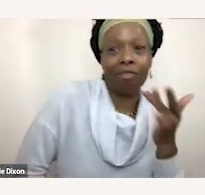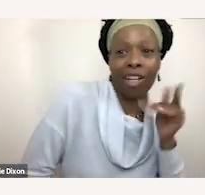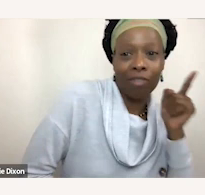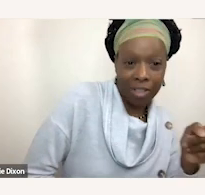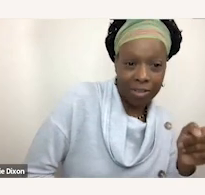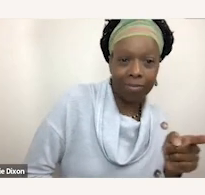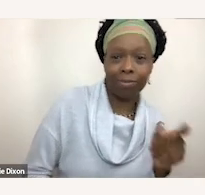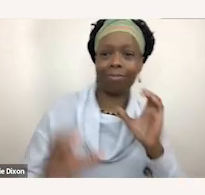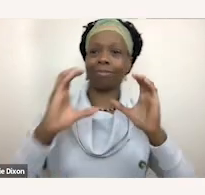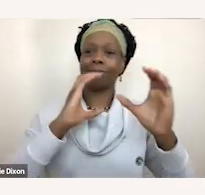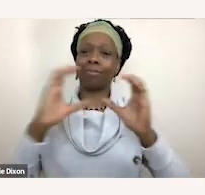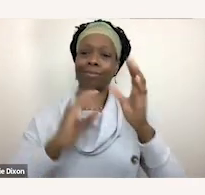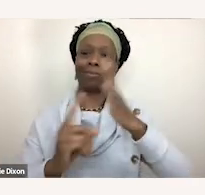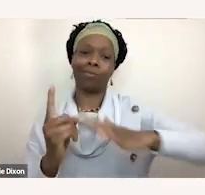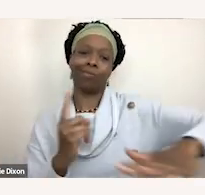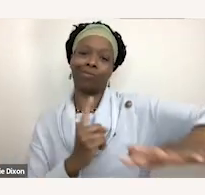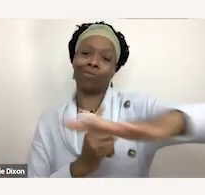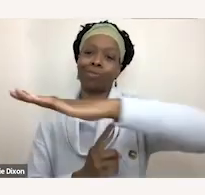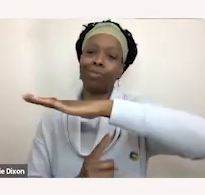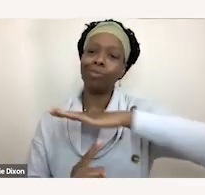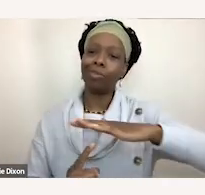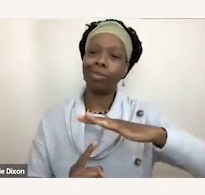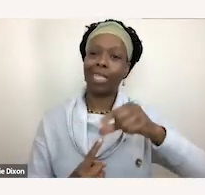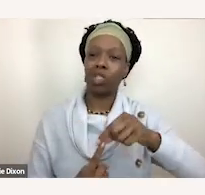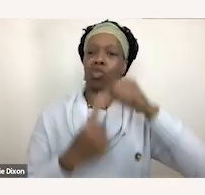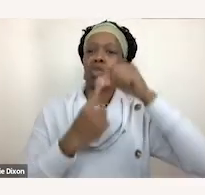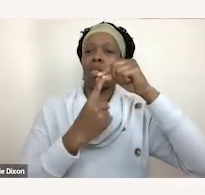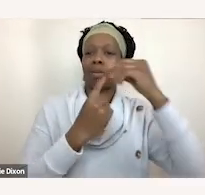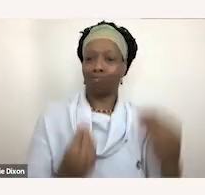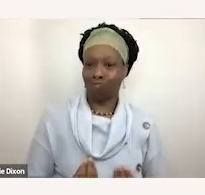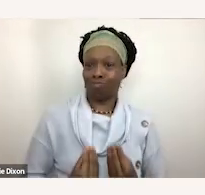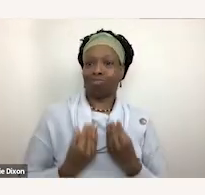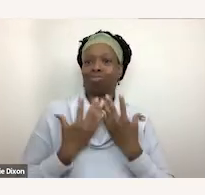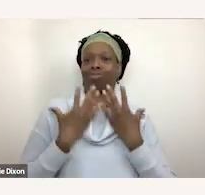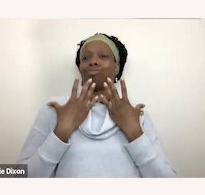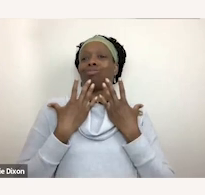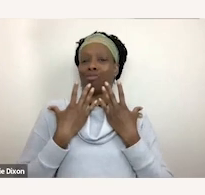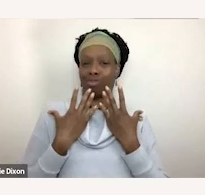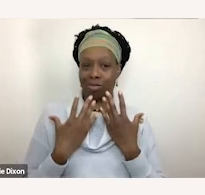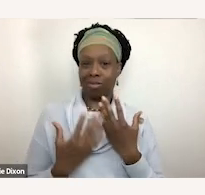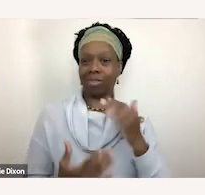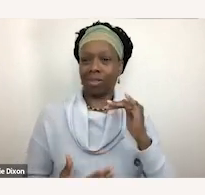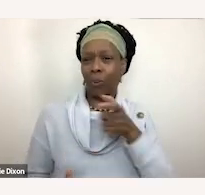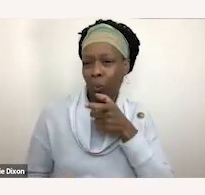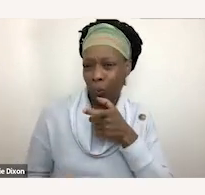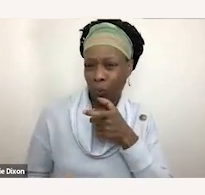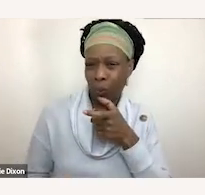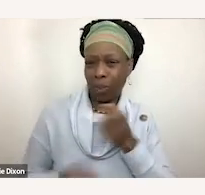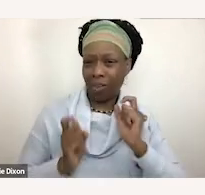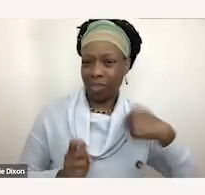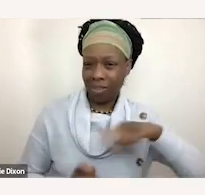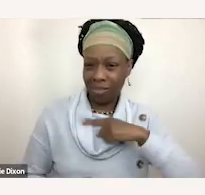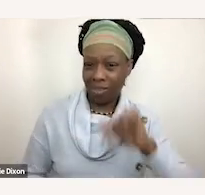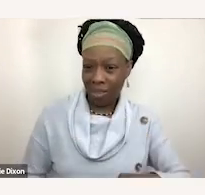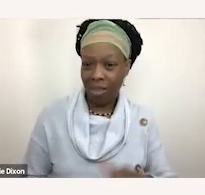disability being solely inspirational. And that's what we have to thank for, you know, things like this